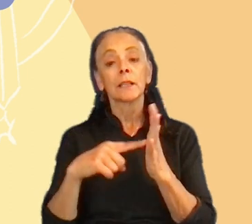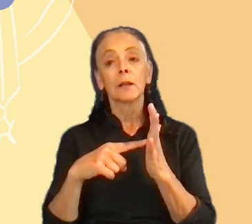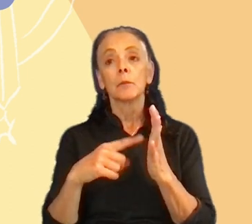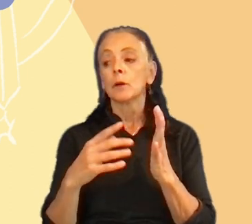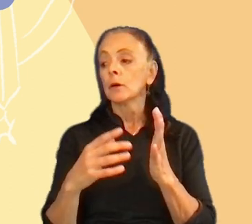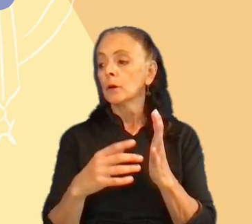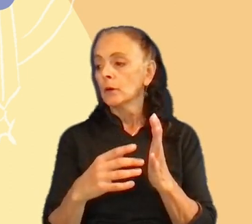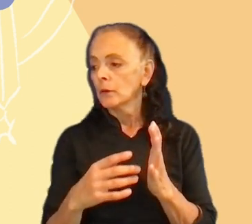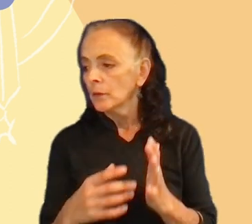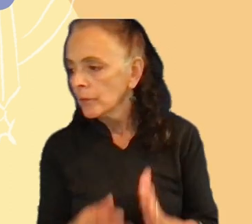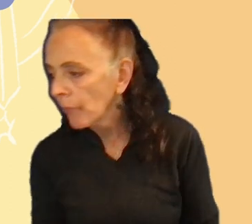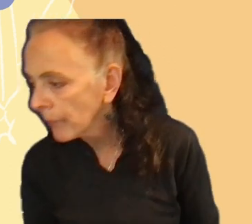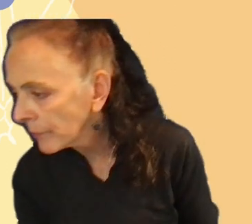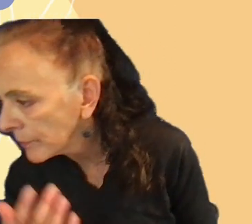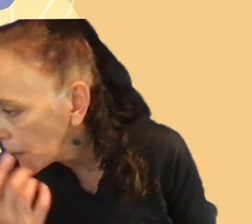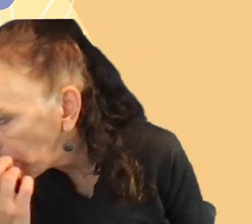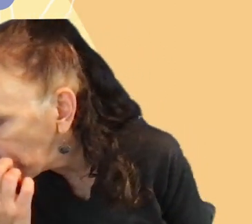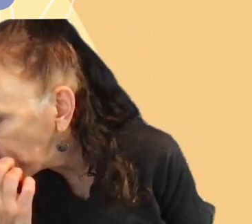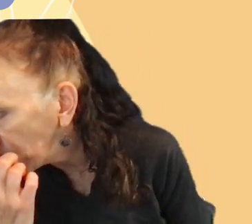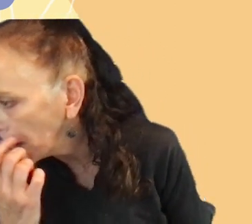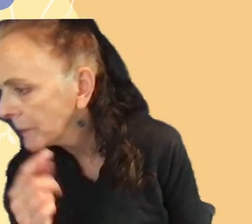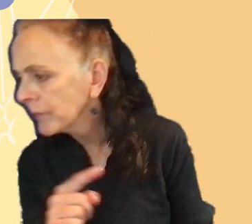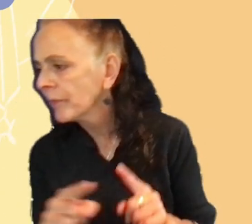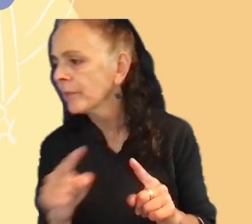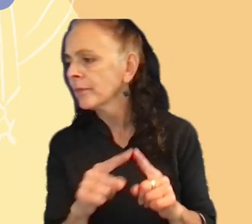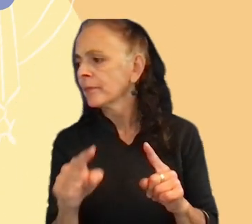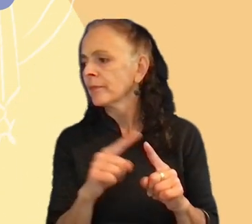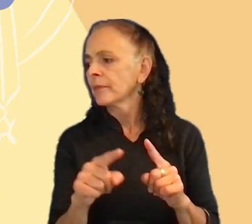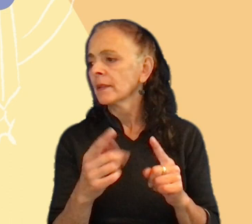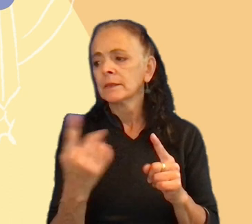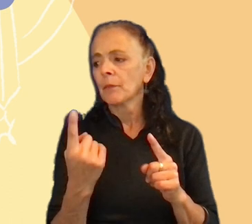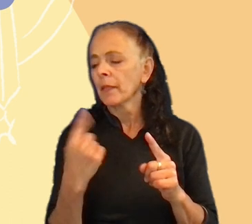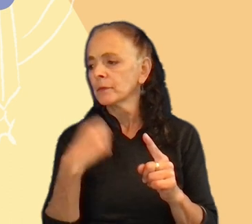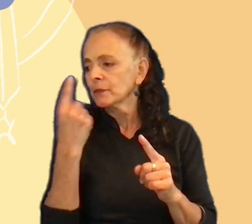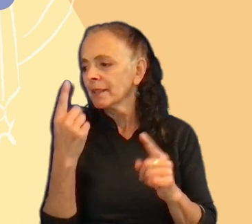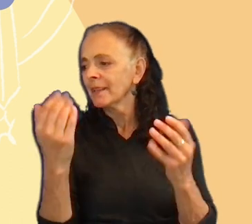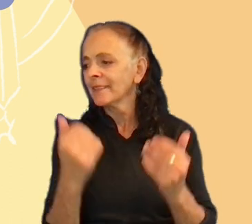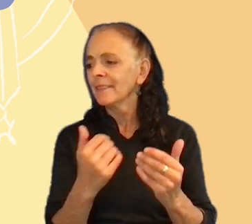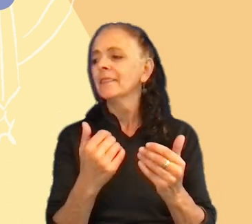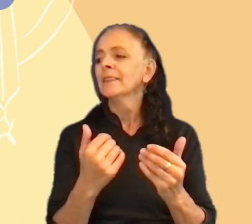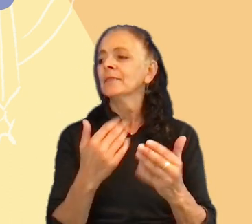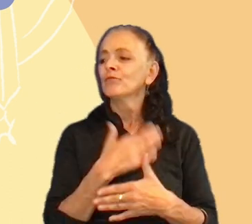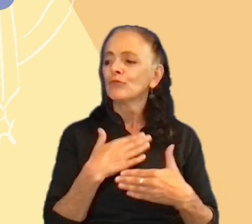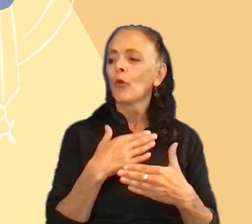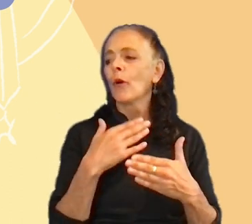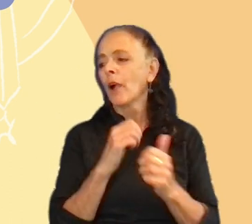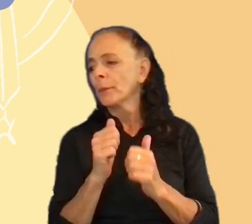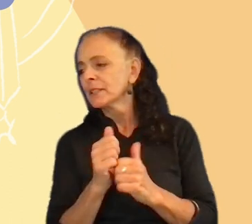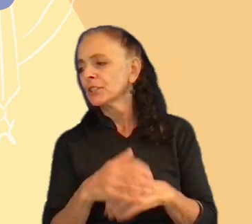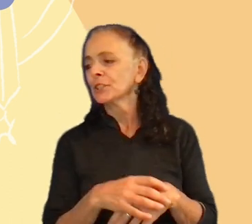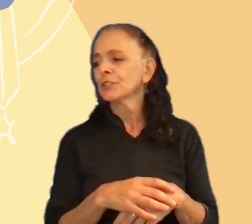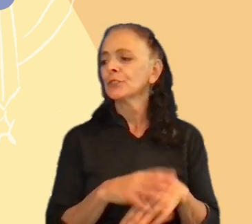shot, the winning is important, but competition or the result is as well. It's a pastime